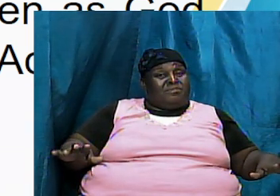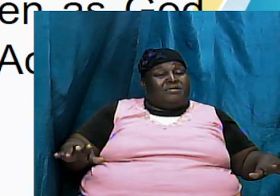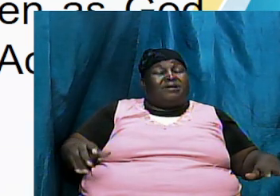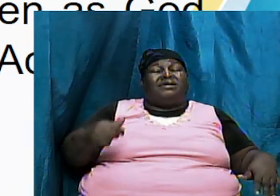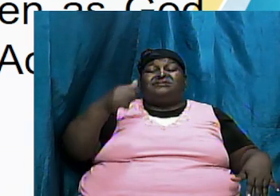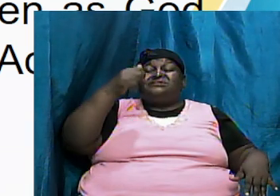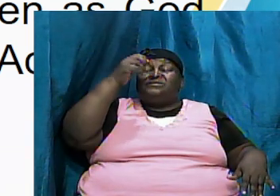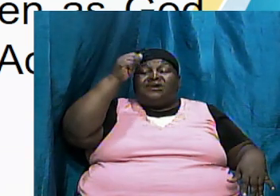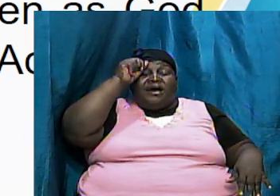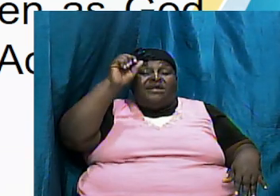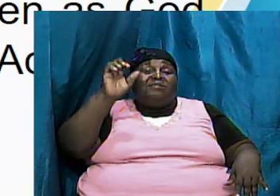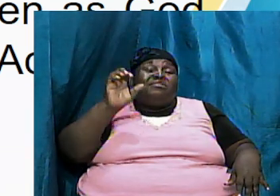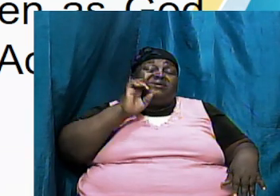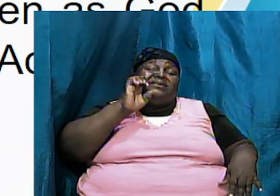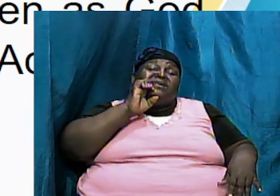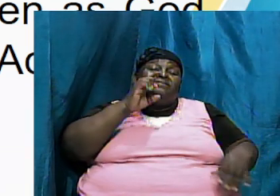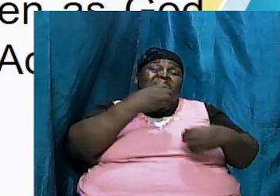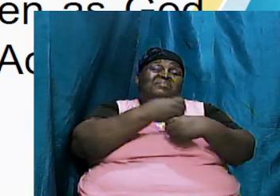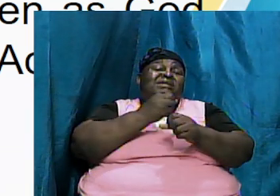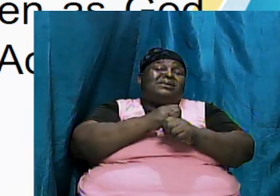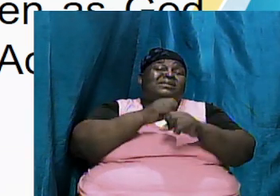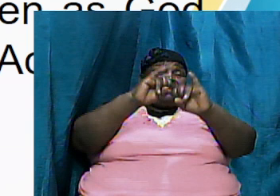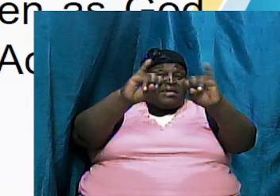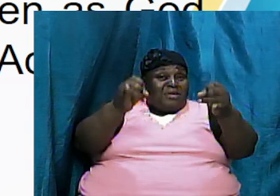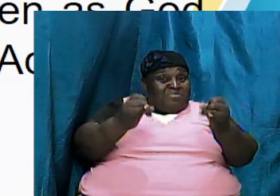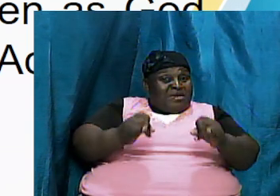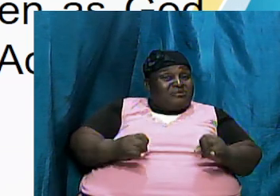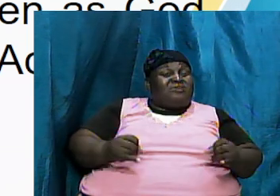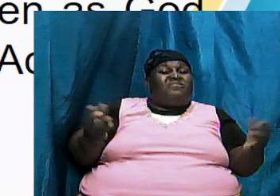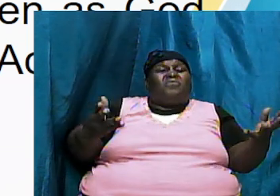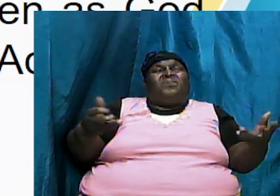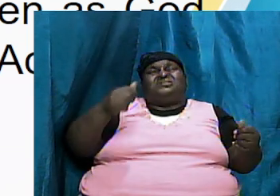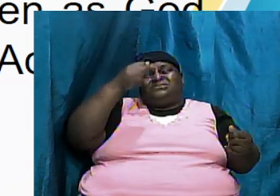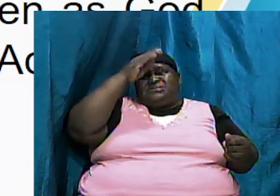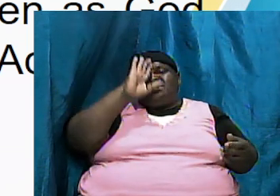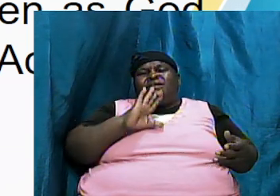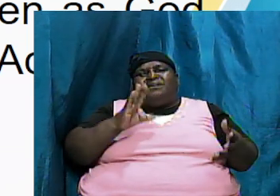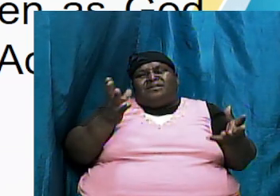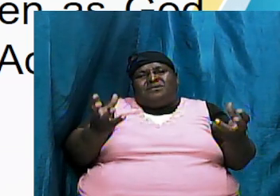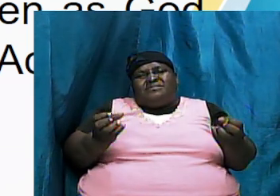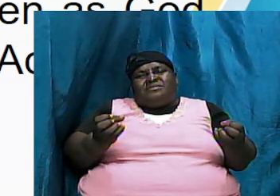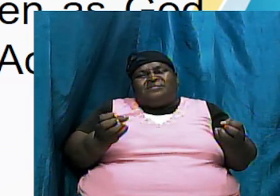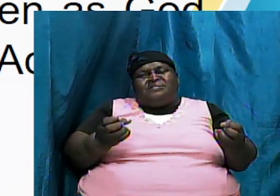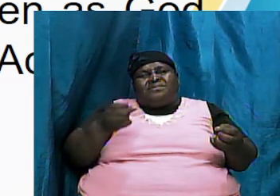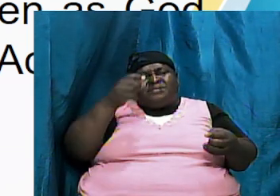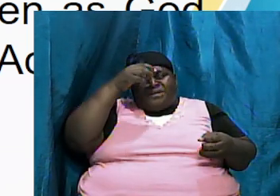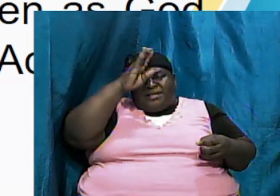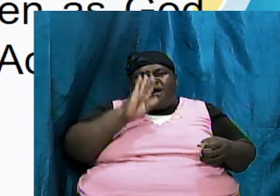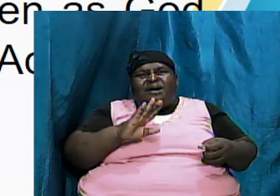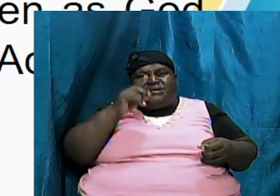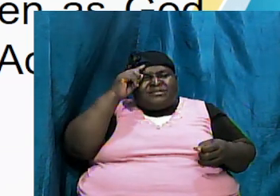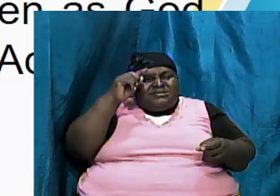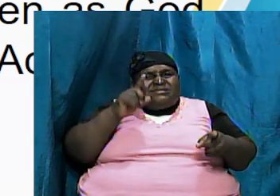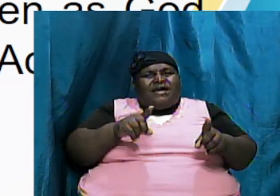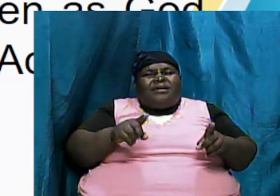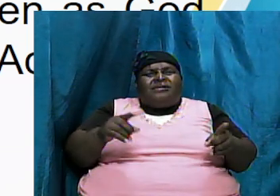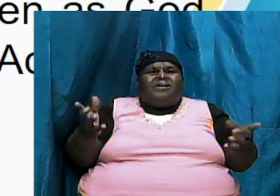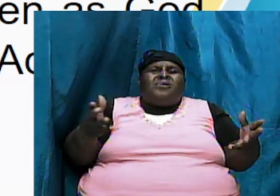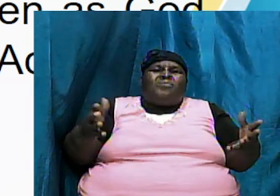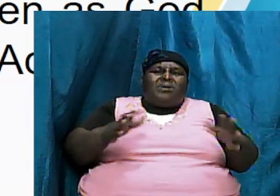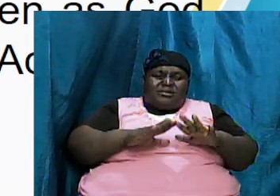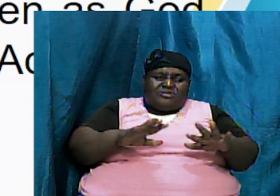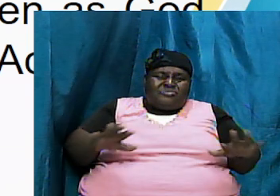God knew he was going to look like you know God decided from back there in the beginning what he was going to look like